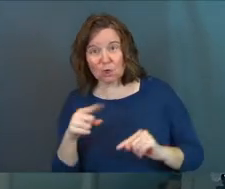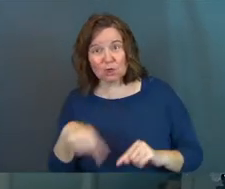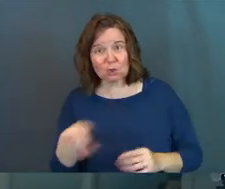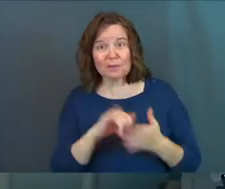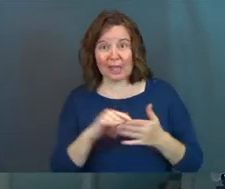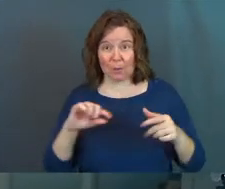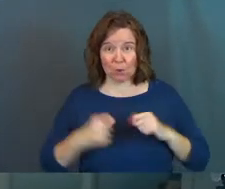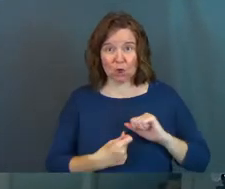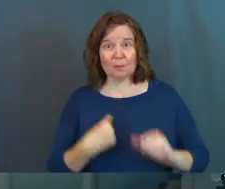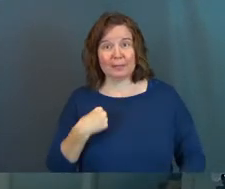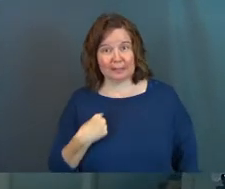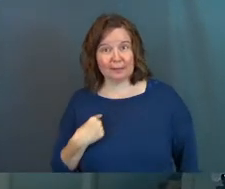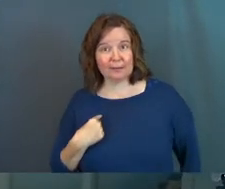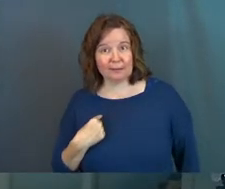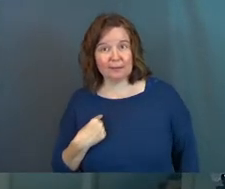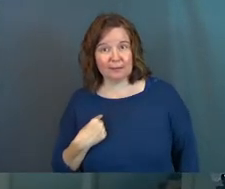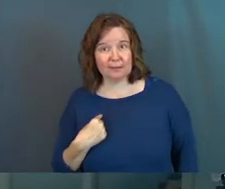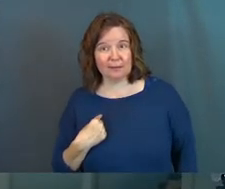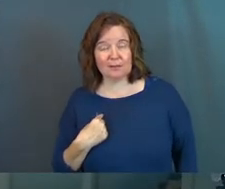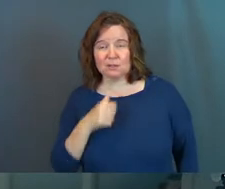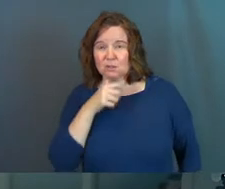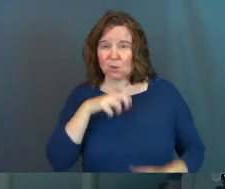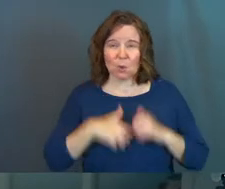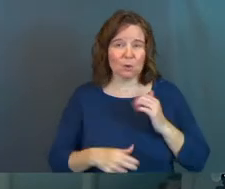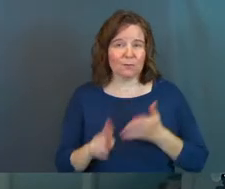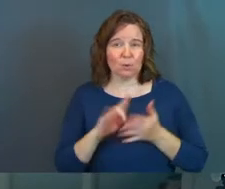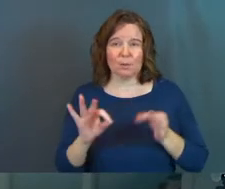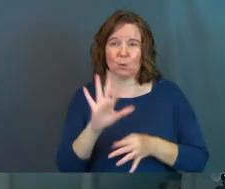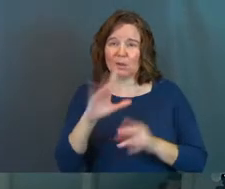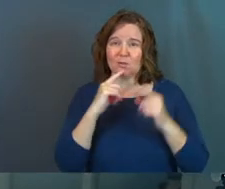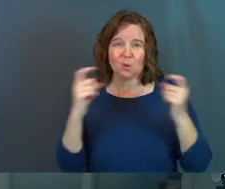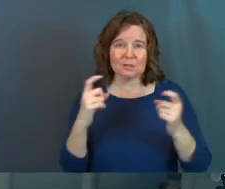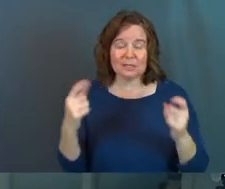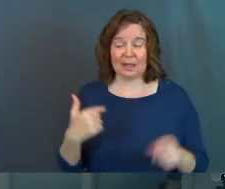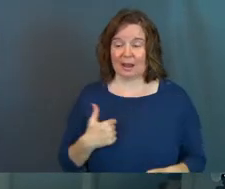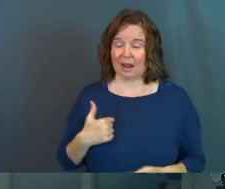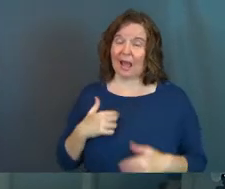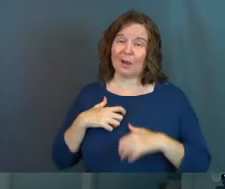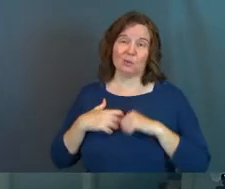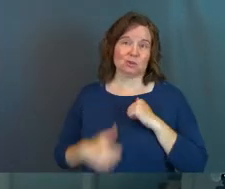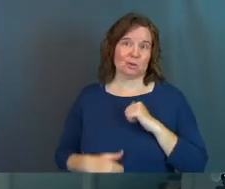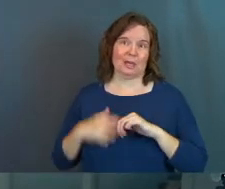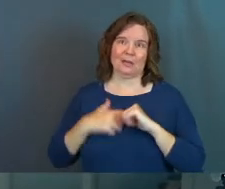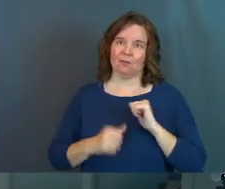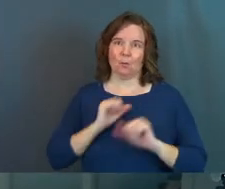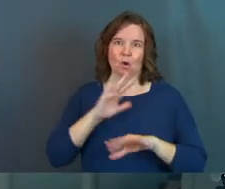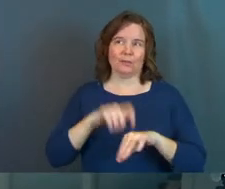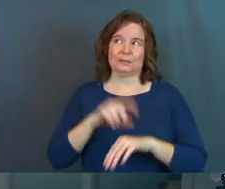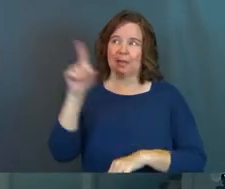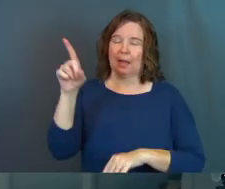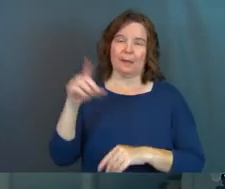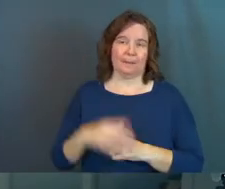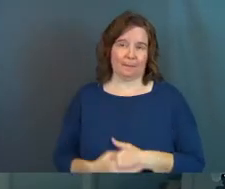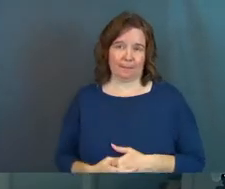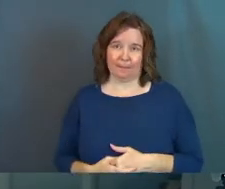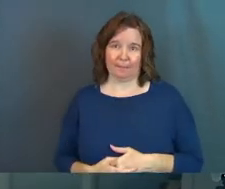hurt you, that's going to hurt me. Do not grieve the Holy Spirit with your sin, and I was grieving him all the time.